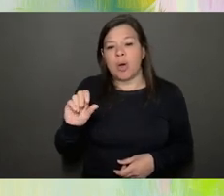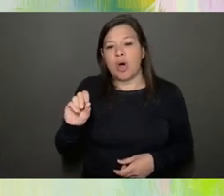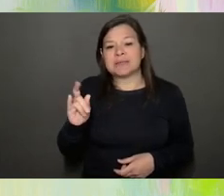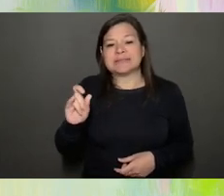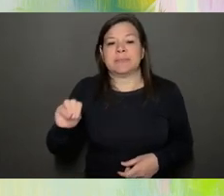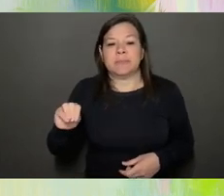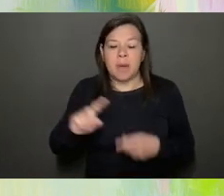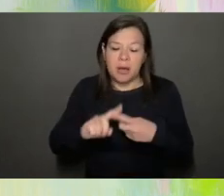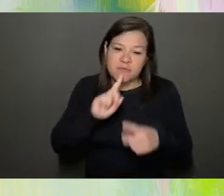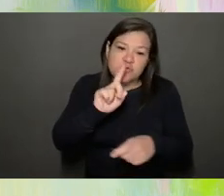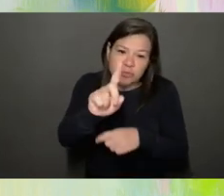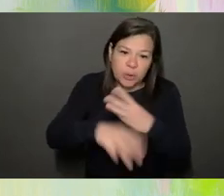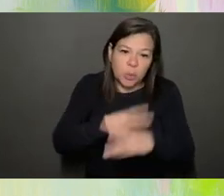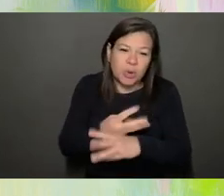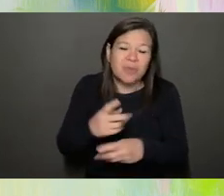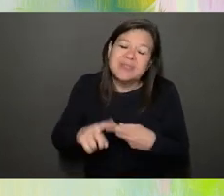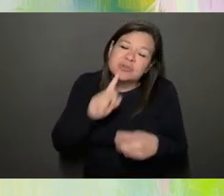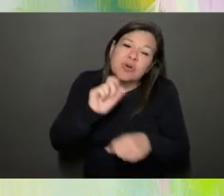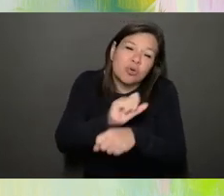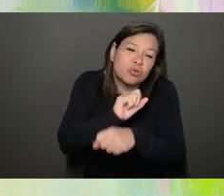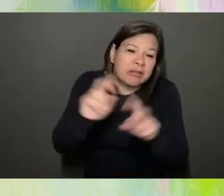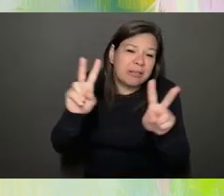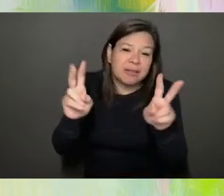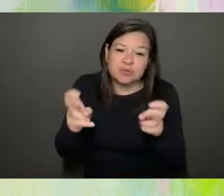face in life and at work.